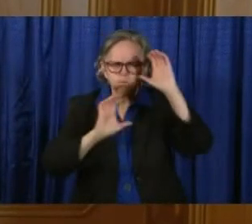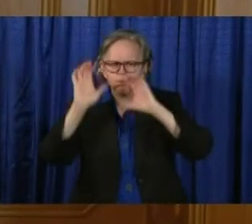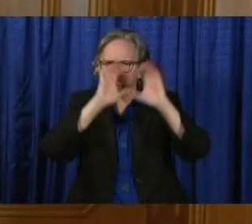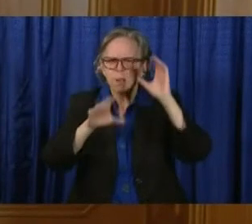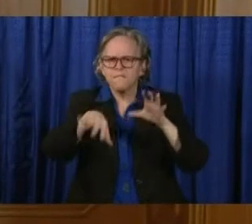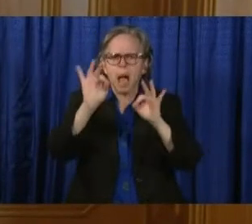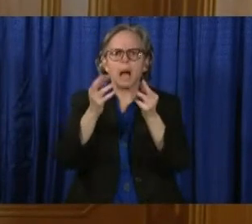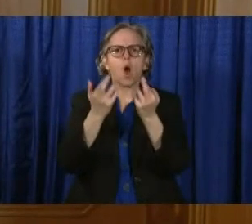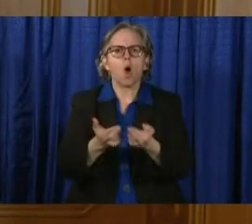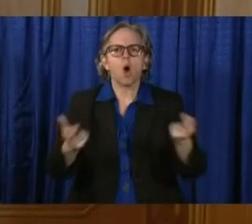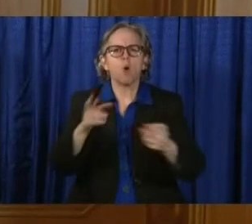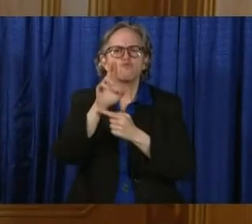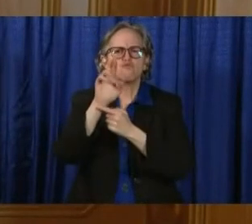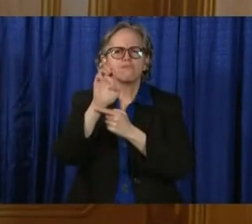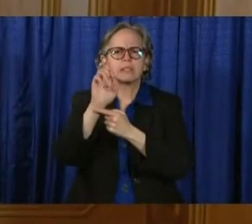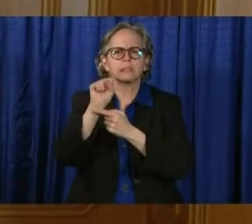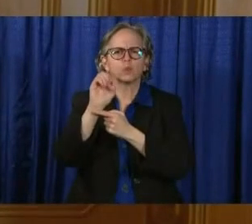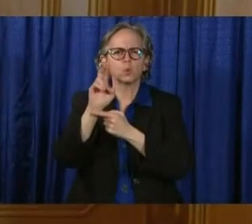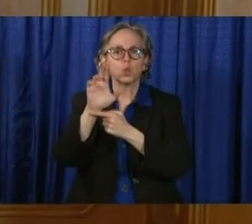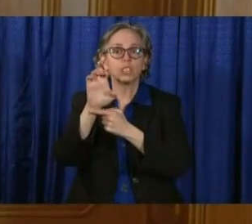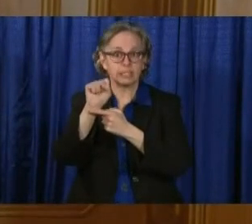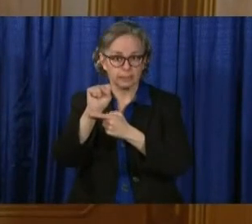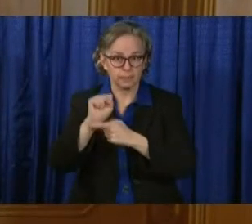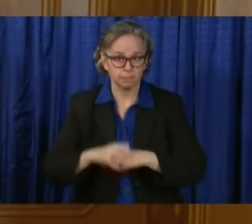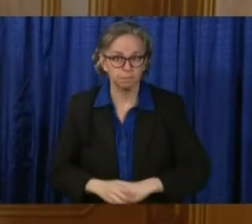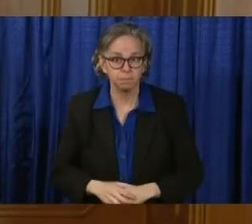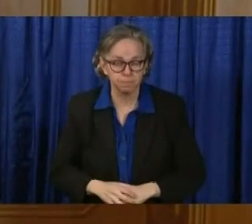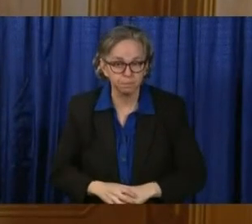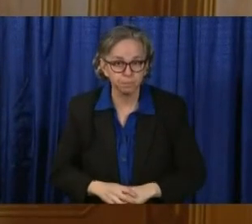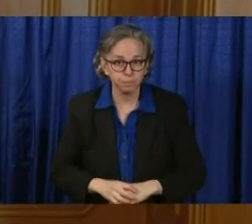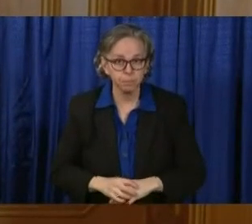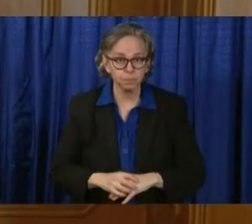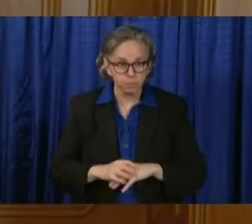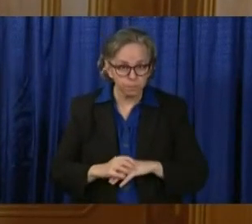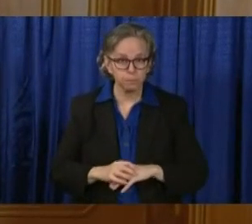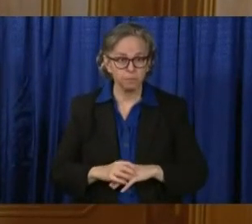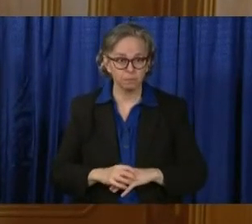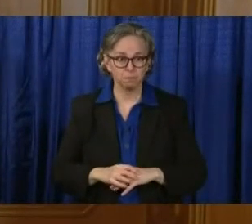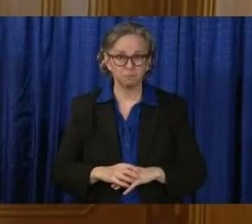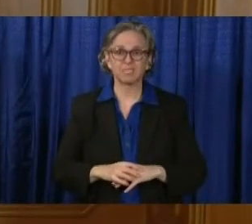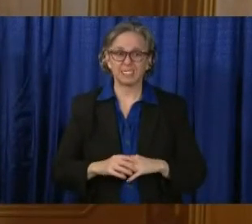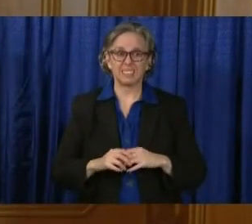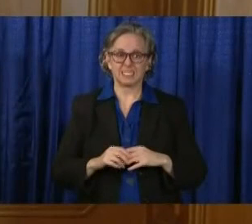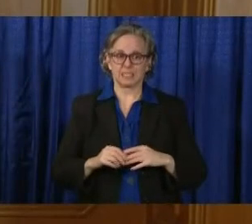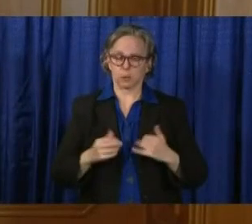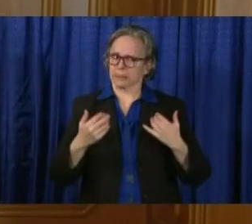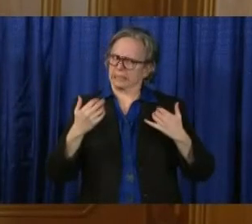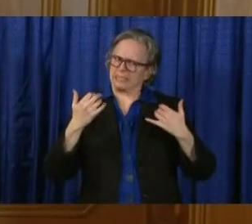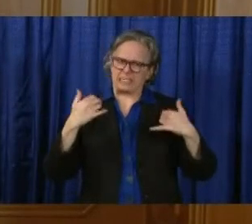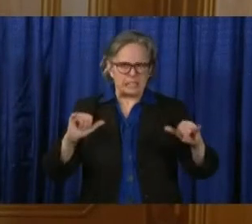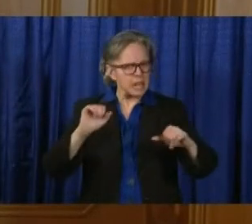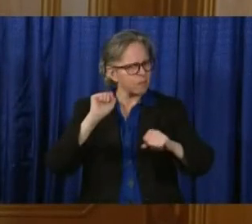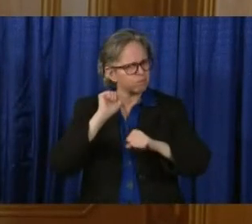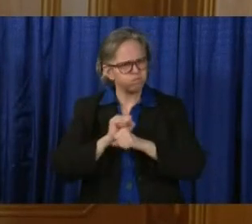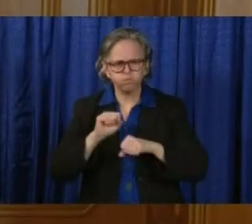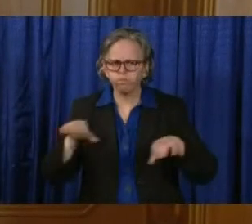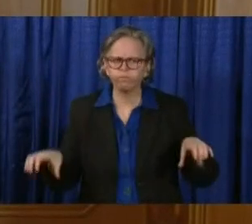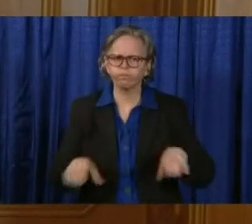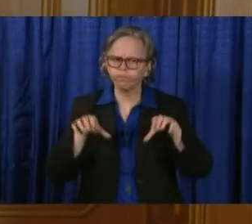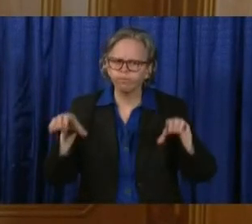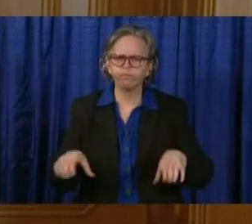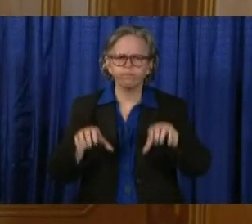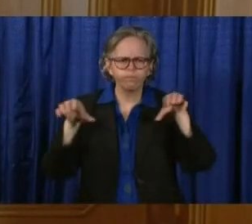So as we continue to move through the crisis, we're working to ensure that our health care workers have the personal protective equipment,